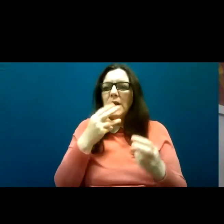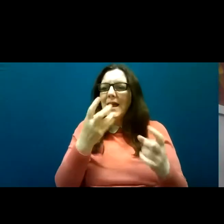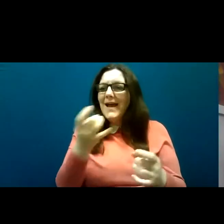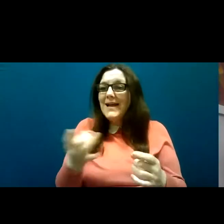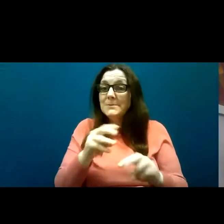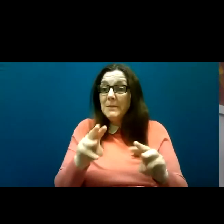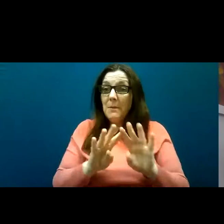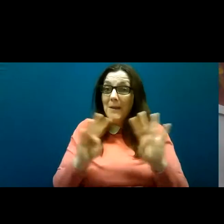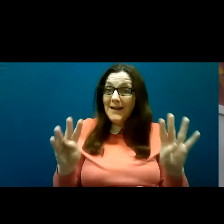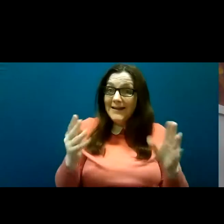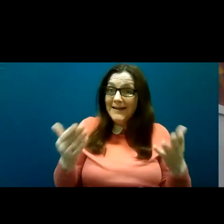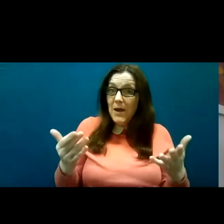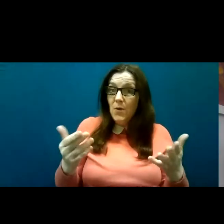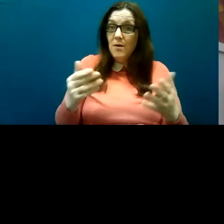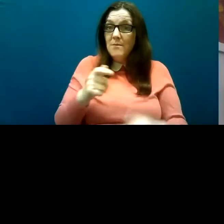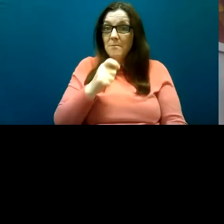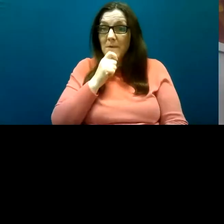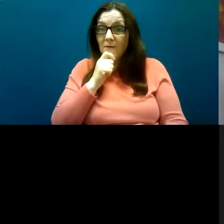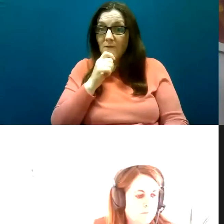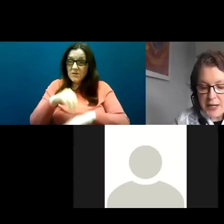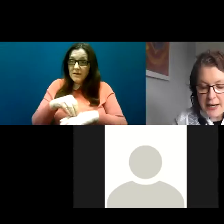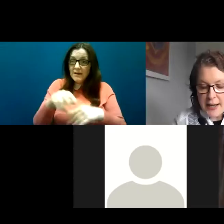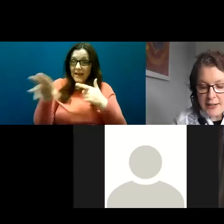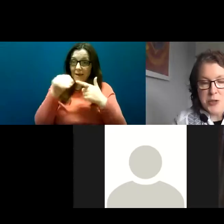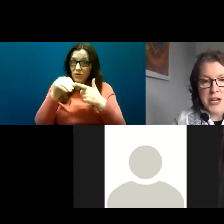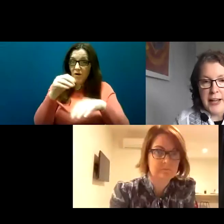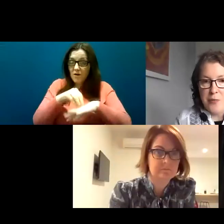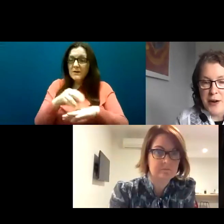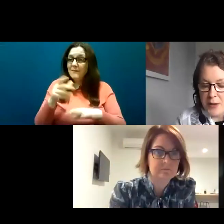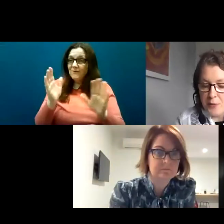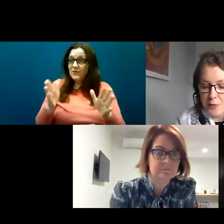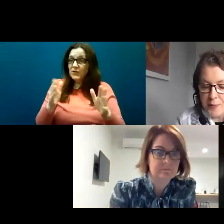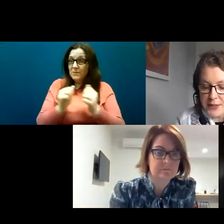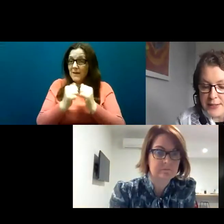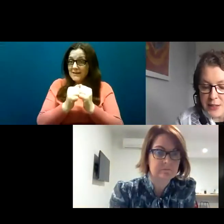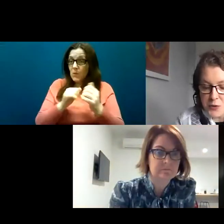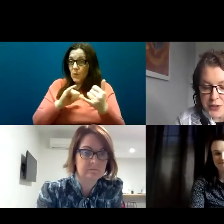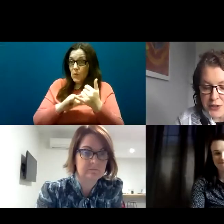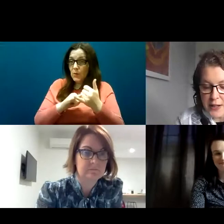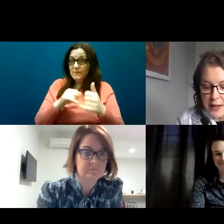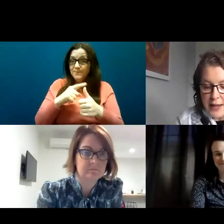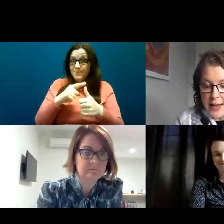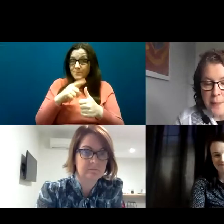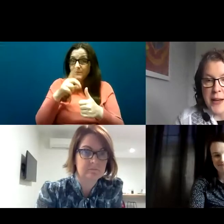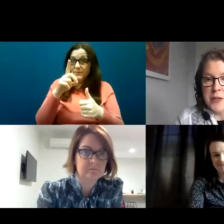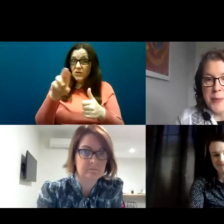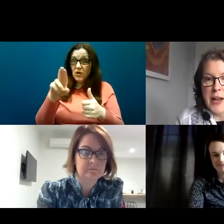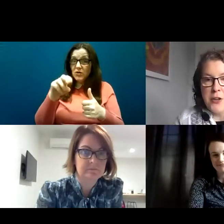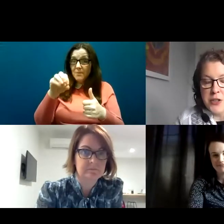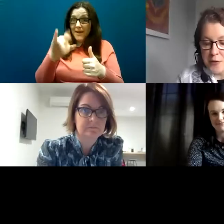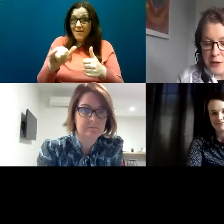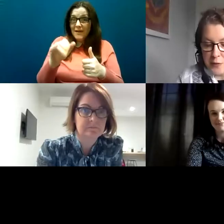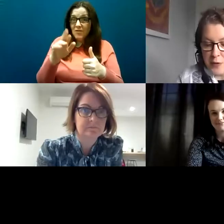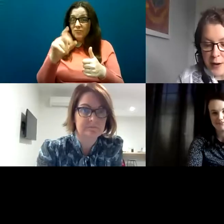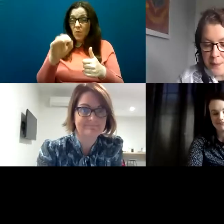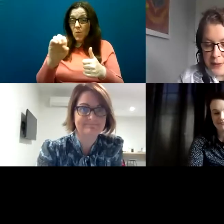please you've already met Dr. Mary Rose Sweeney and Michelle from the DCU study and Mary